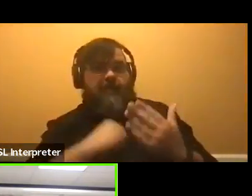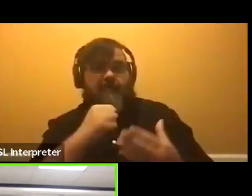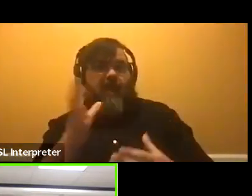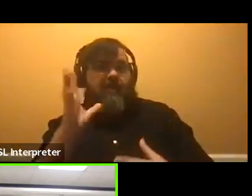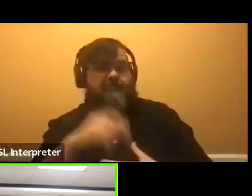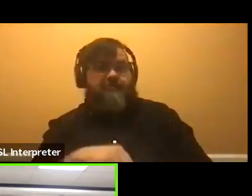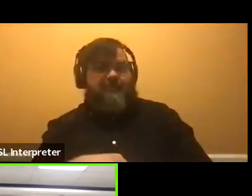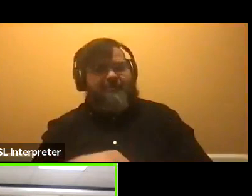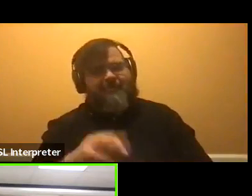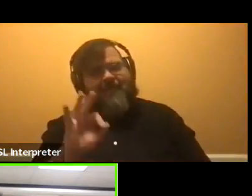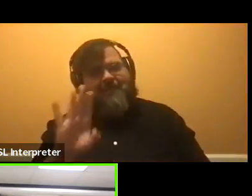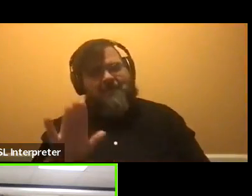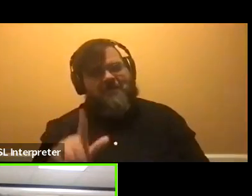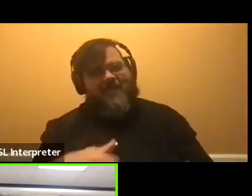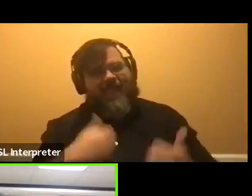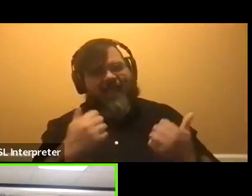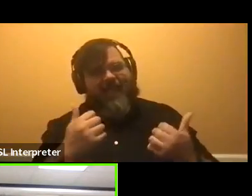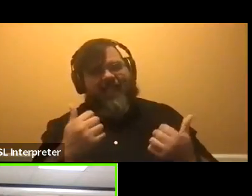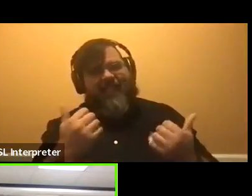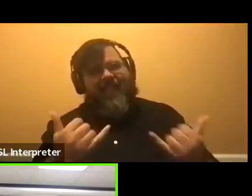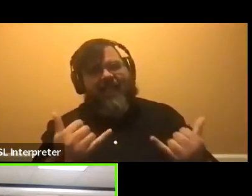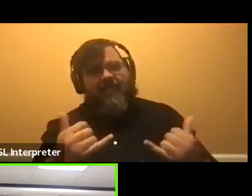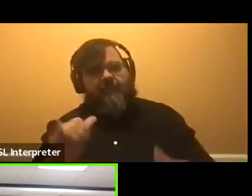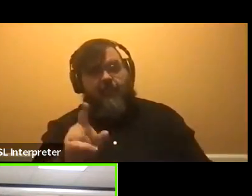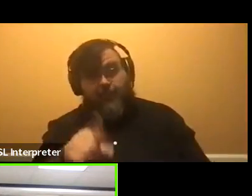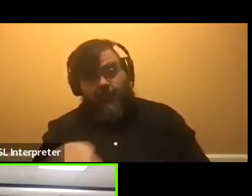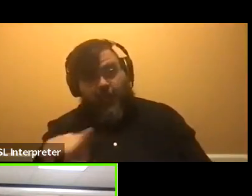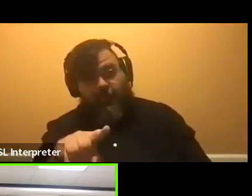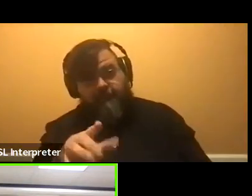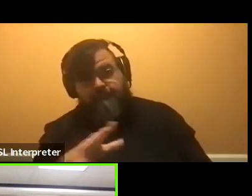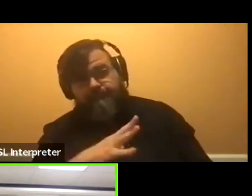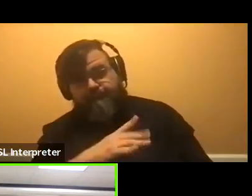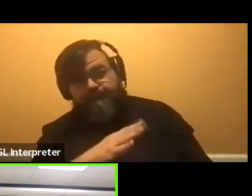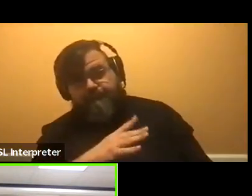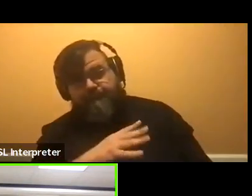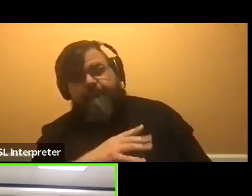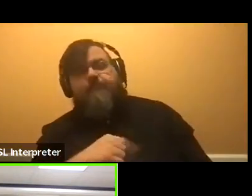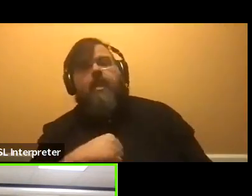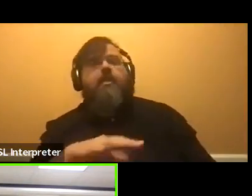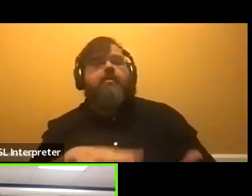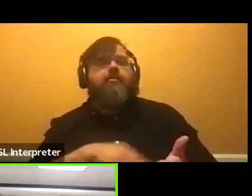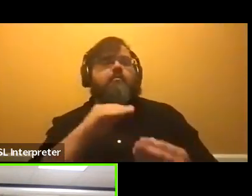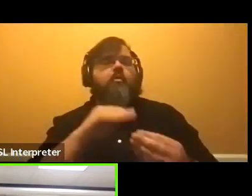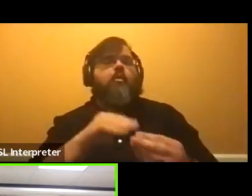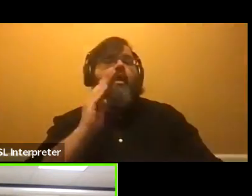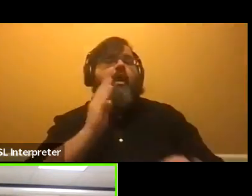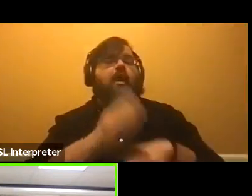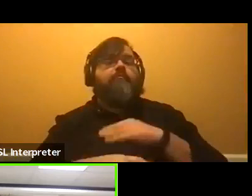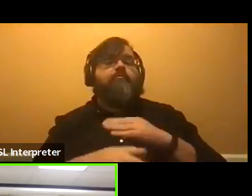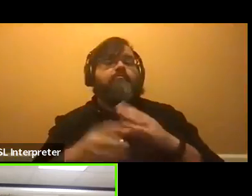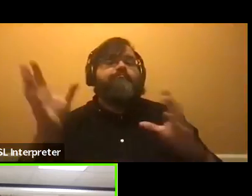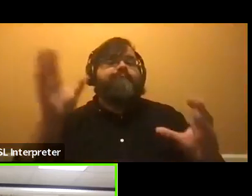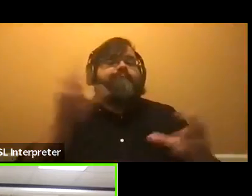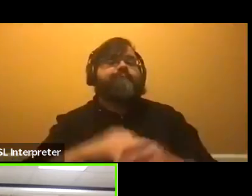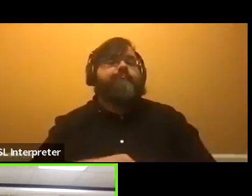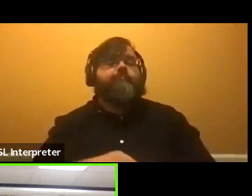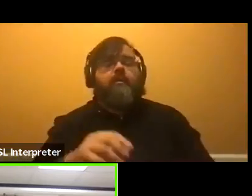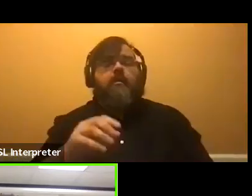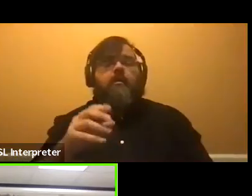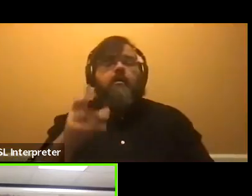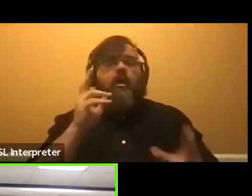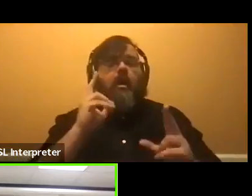lives like you all are. So I commend you for that. I learned more about honors after joining honor student council my sophomore year